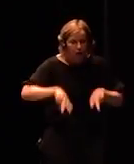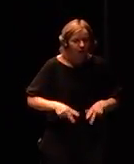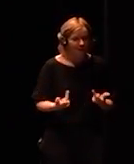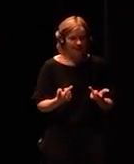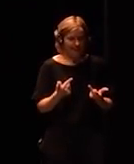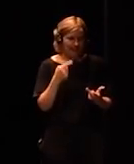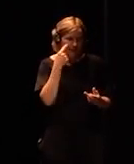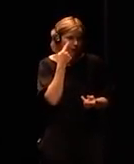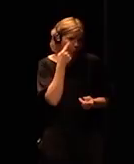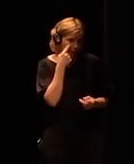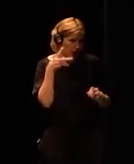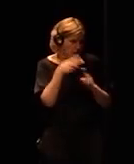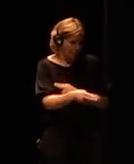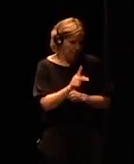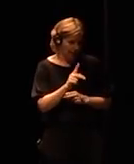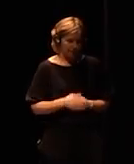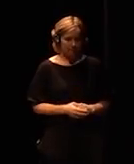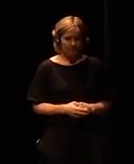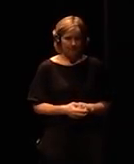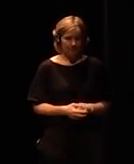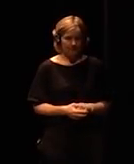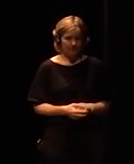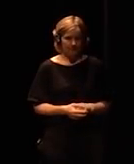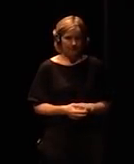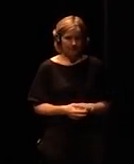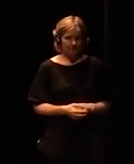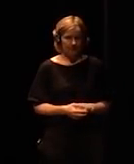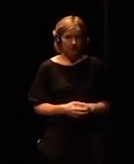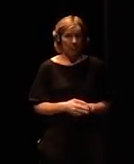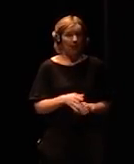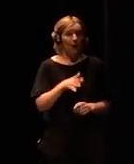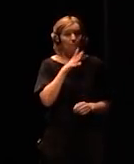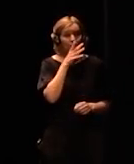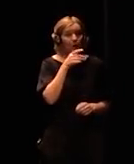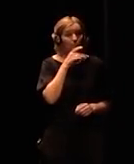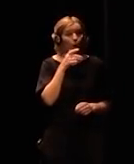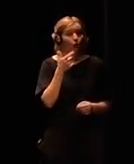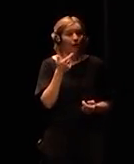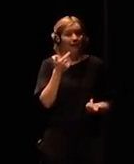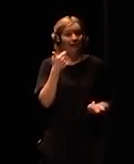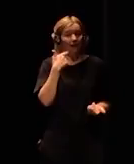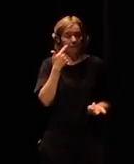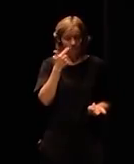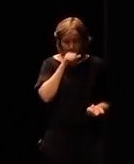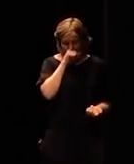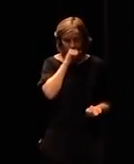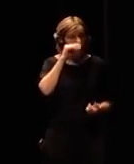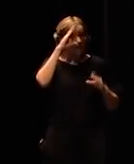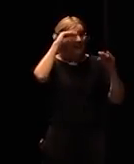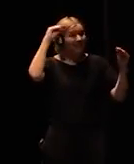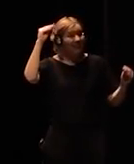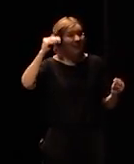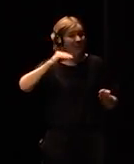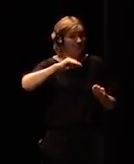for that no tax nothing because AI is really defined as this you know we're talking about machines that in the very near future and today